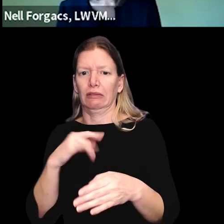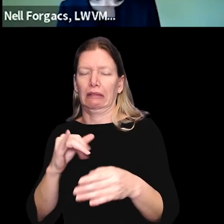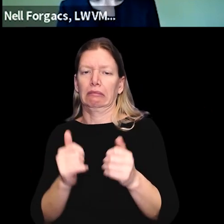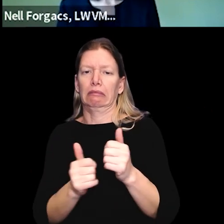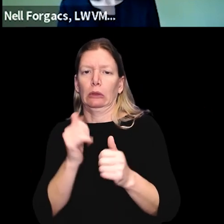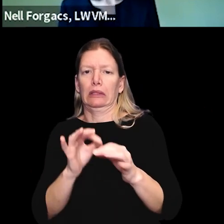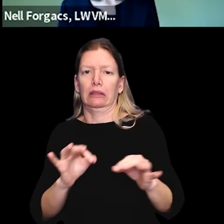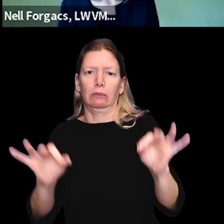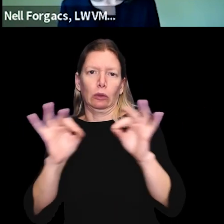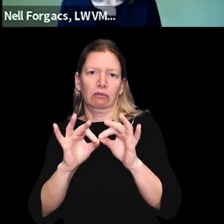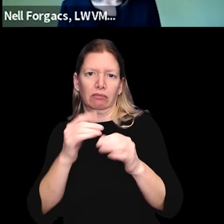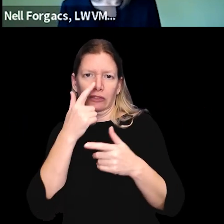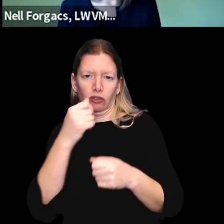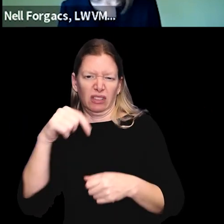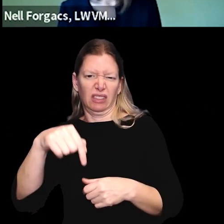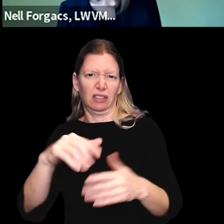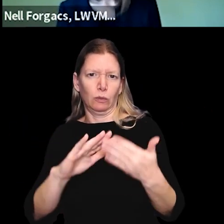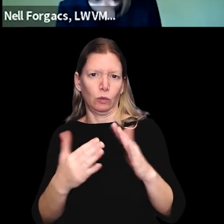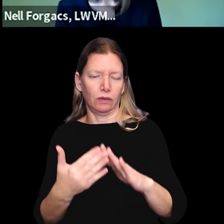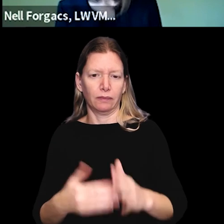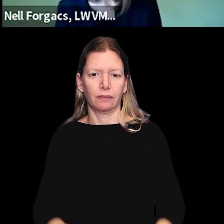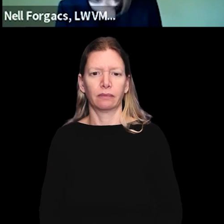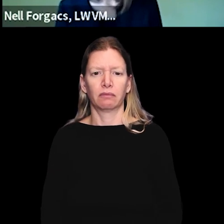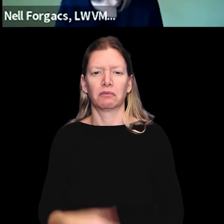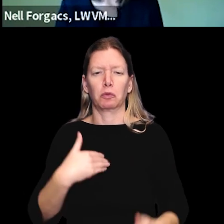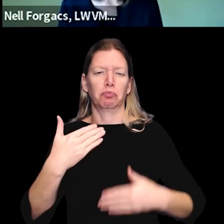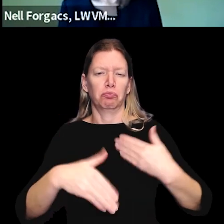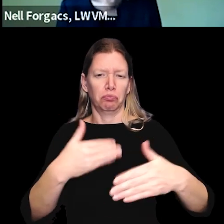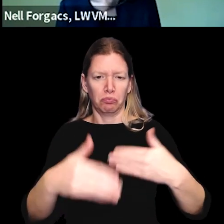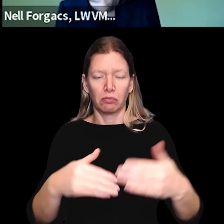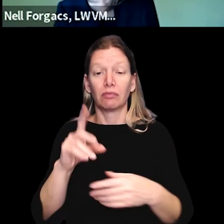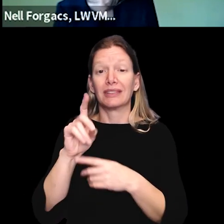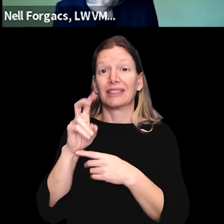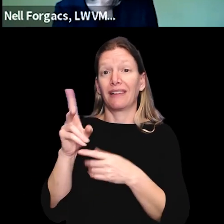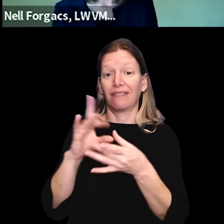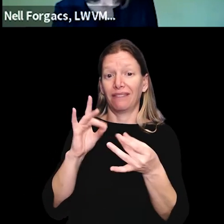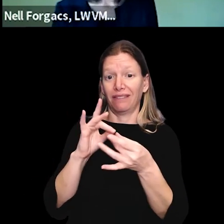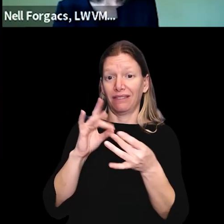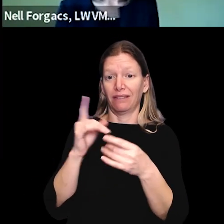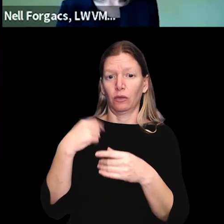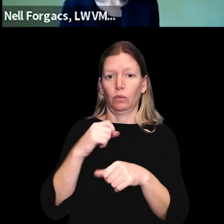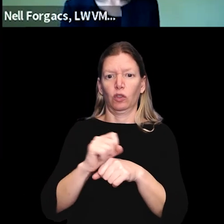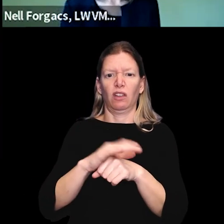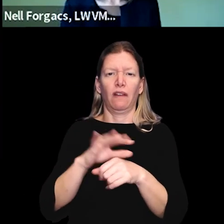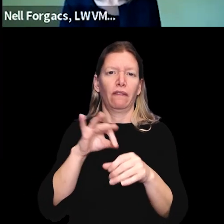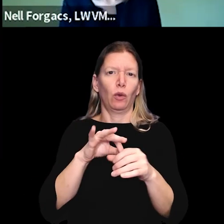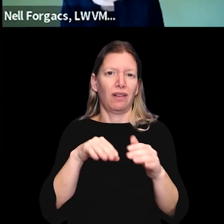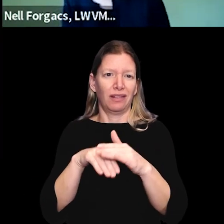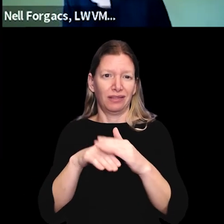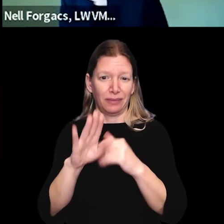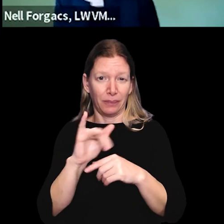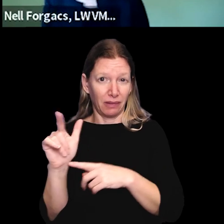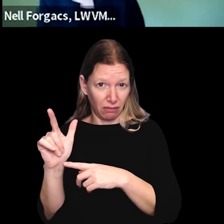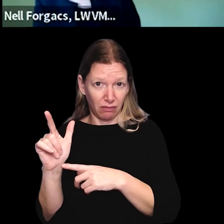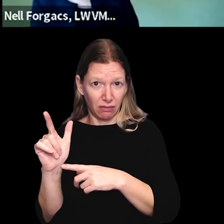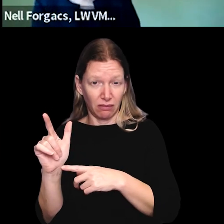that may be of most interest to this community. As Deb said, and I'll advance. As Deb said, we